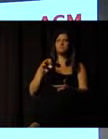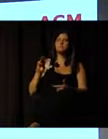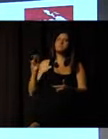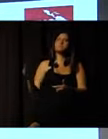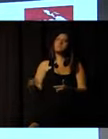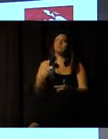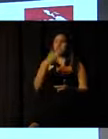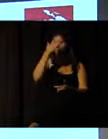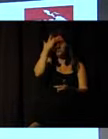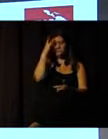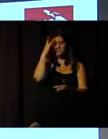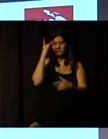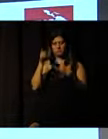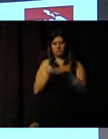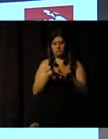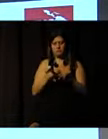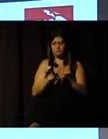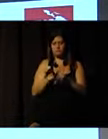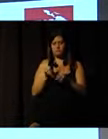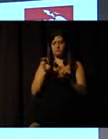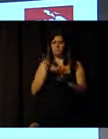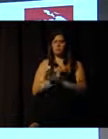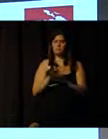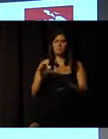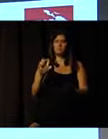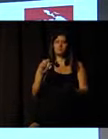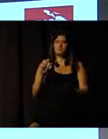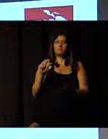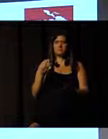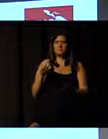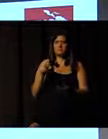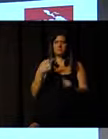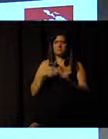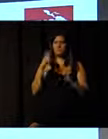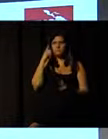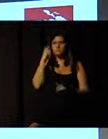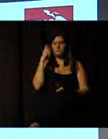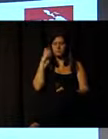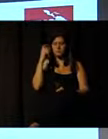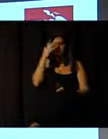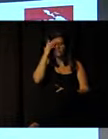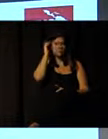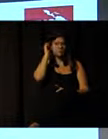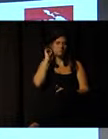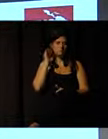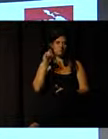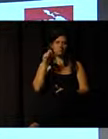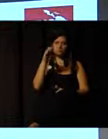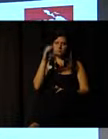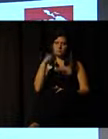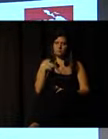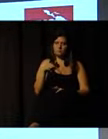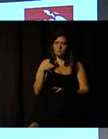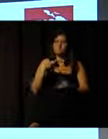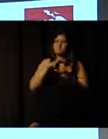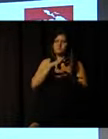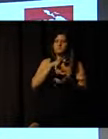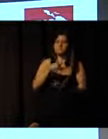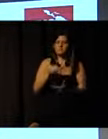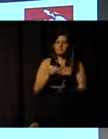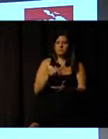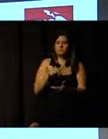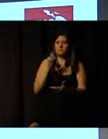we can reunite thousands of people. And just to give you more of an idea of this institution,